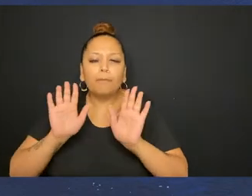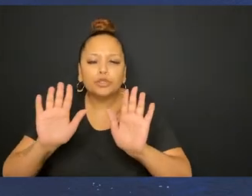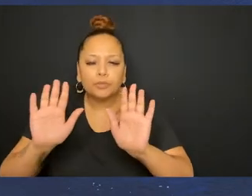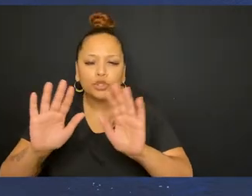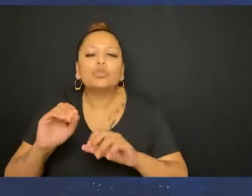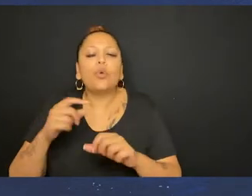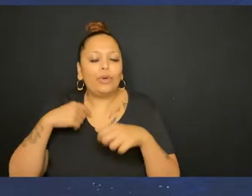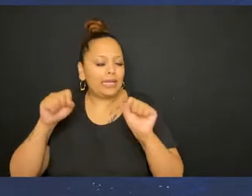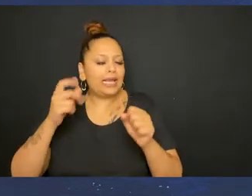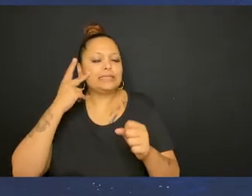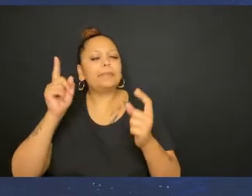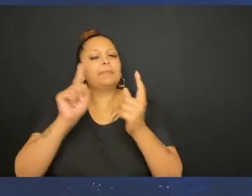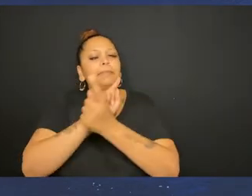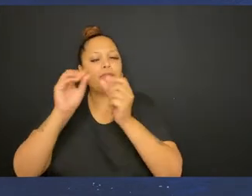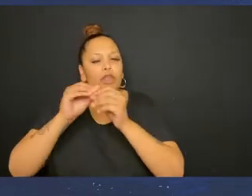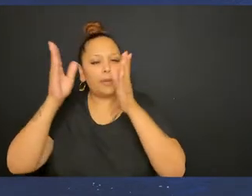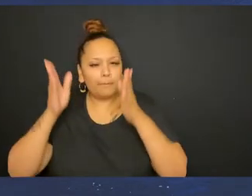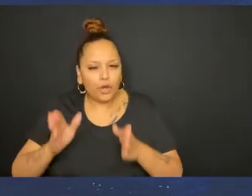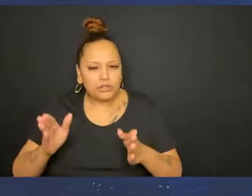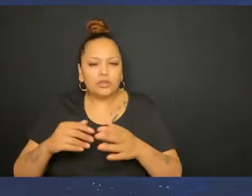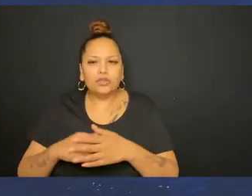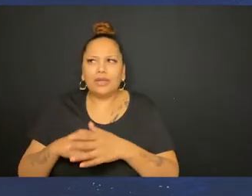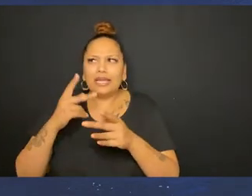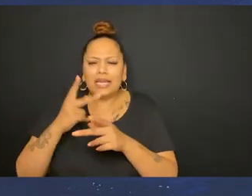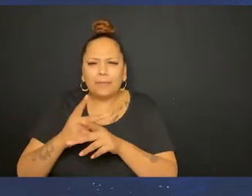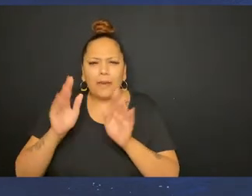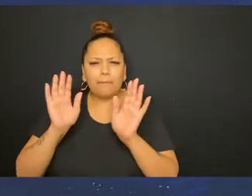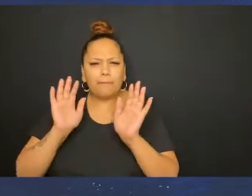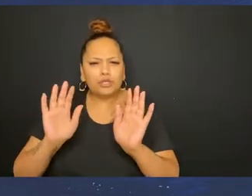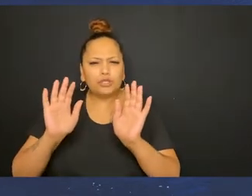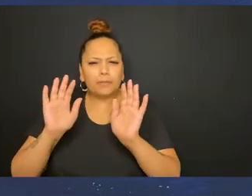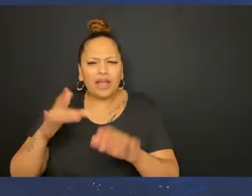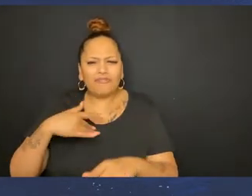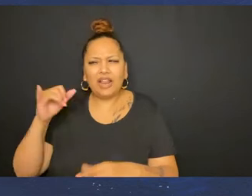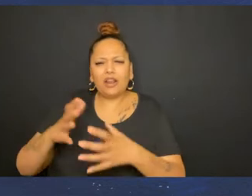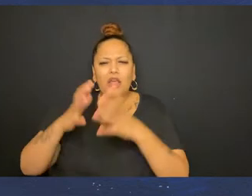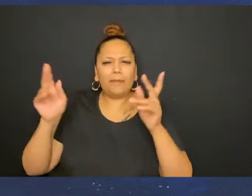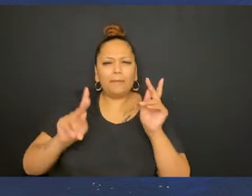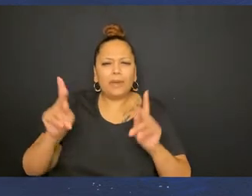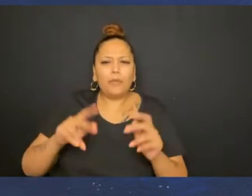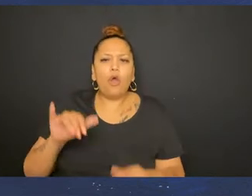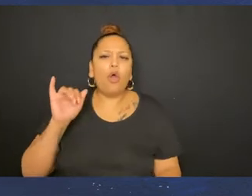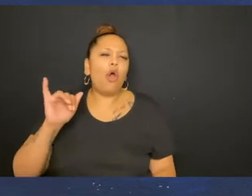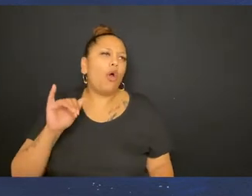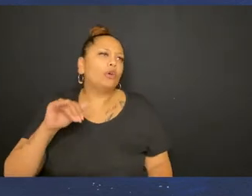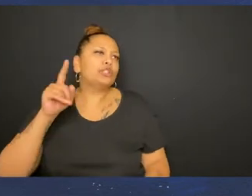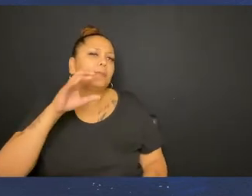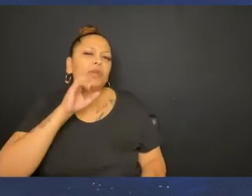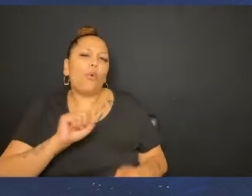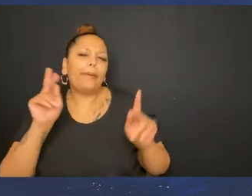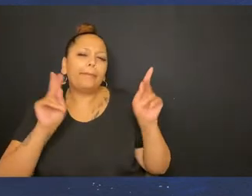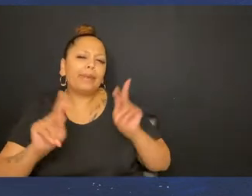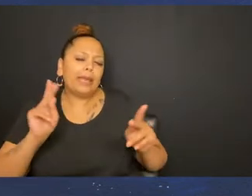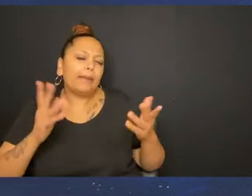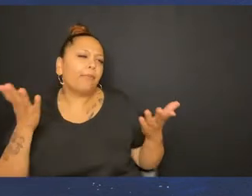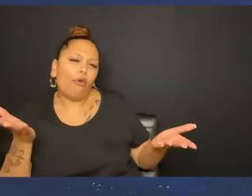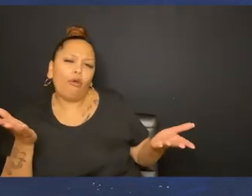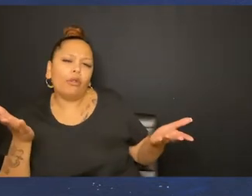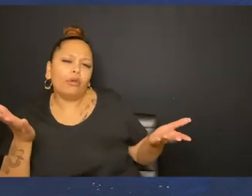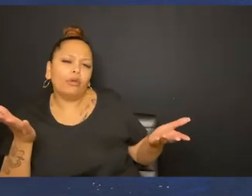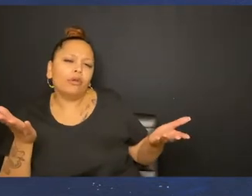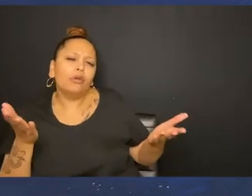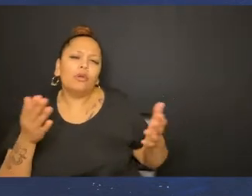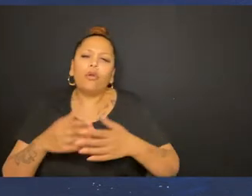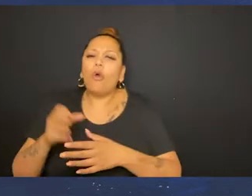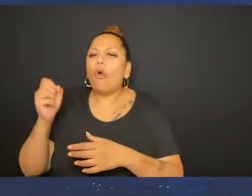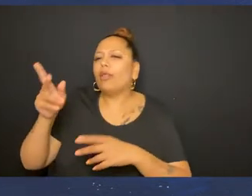bit more calm And pushed back When we might be able to see each other in person And it keeps getting pushed back I definitely feel like A lot of people were like